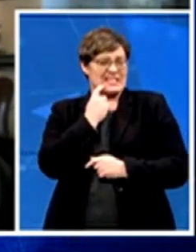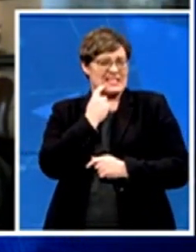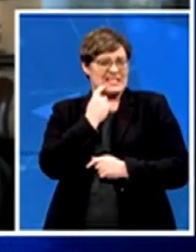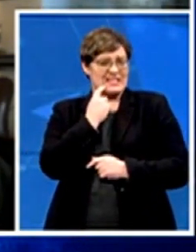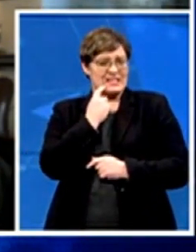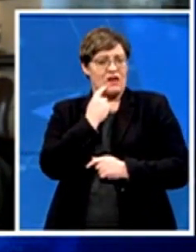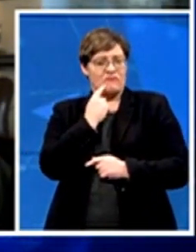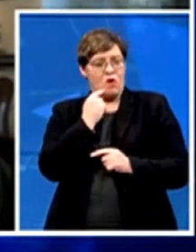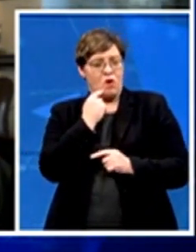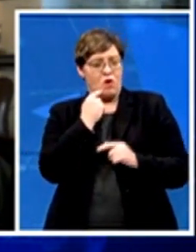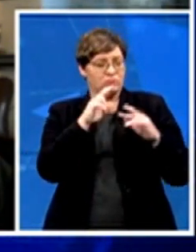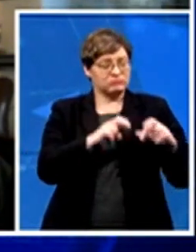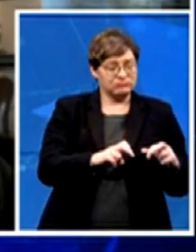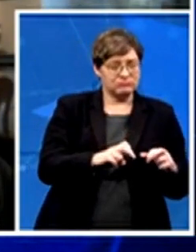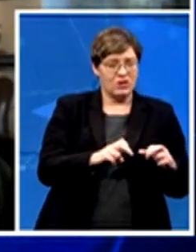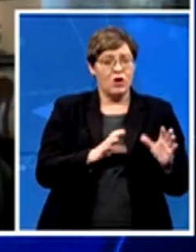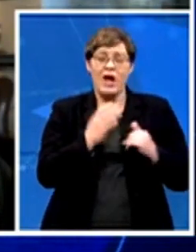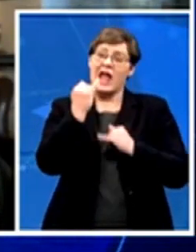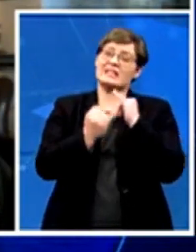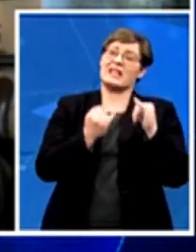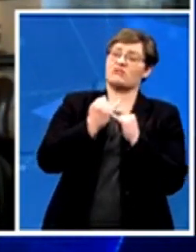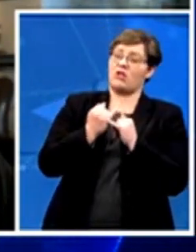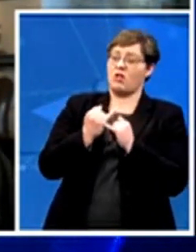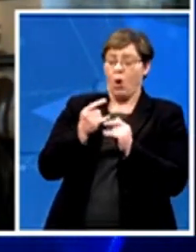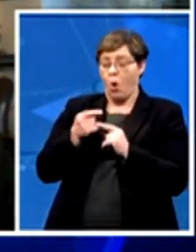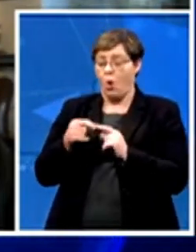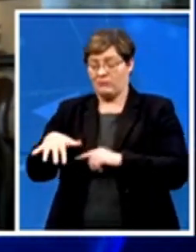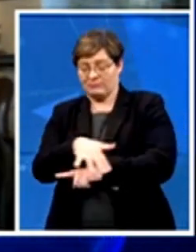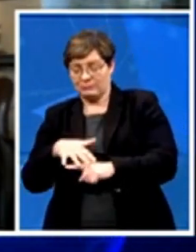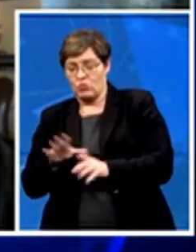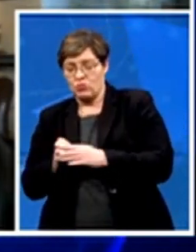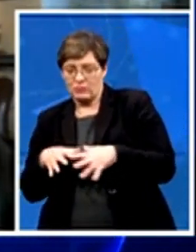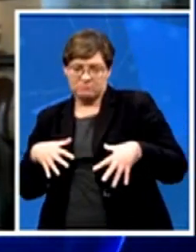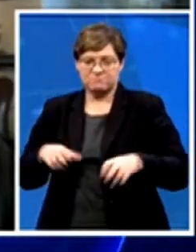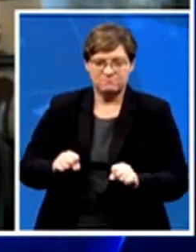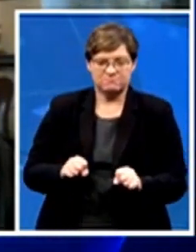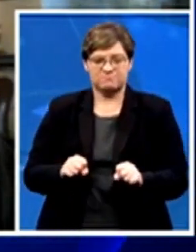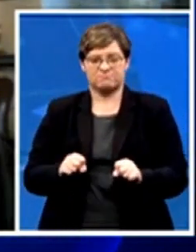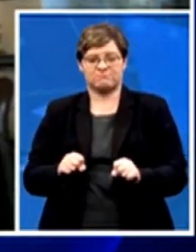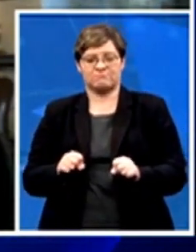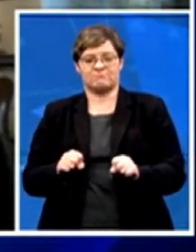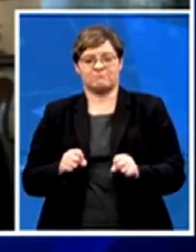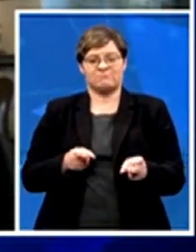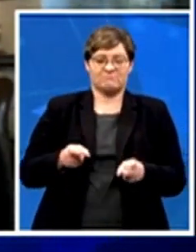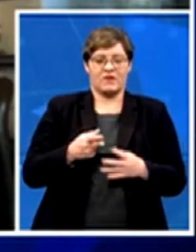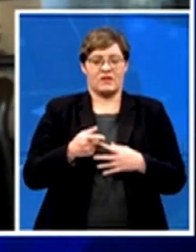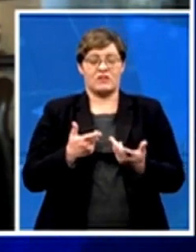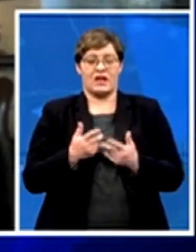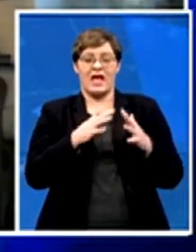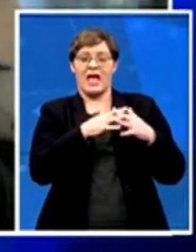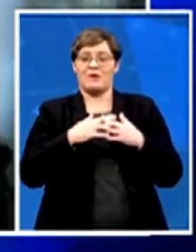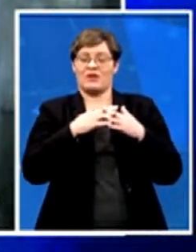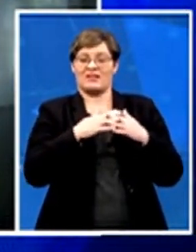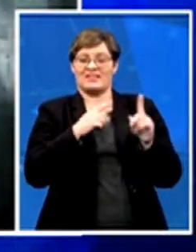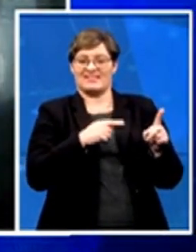internationally to take advantage of the situation? Well, if we take the American situation we brought up, you're quite